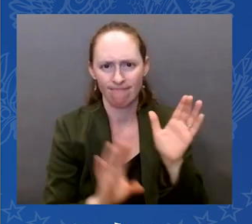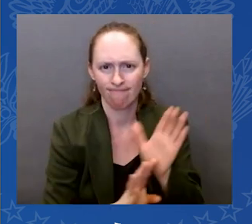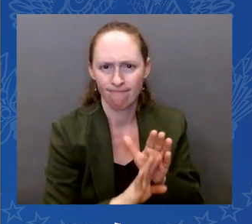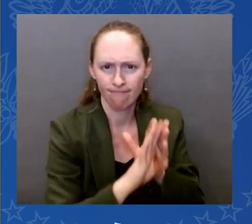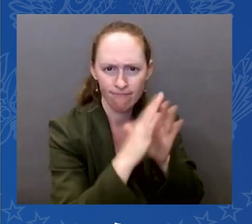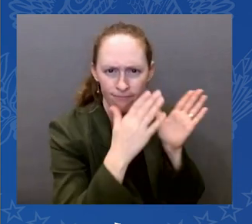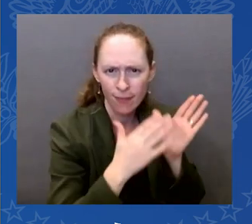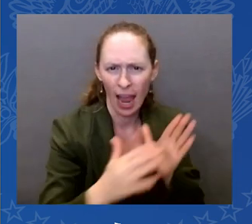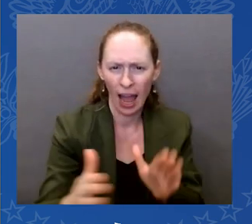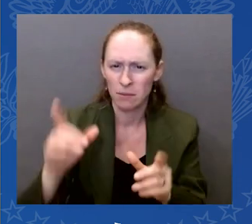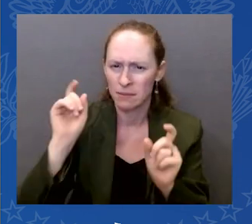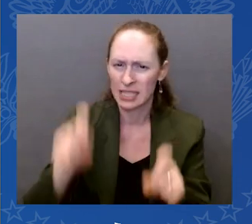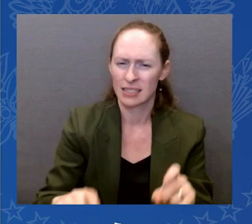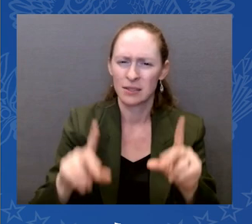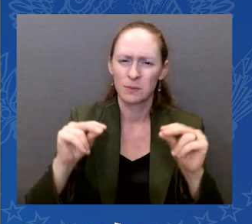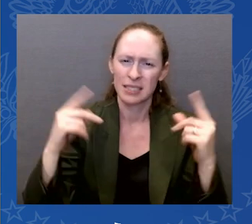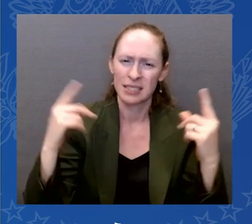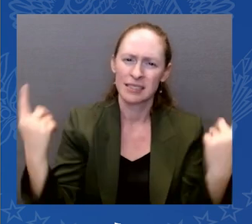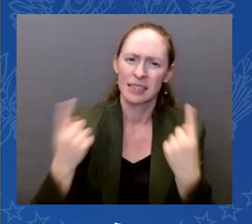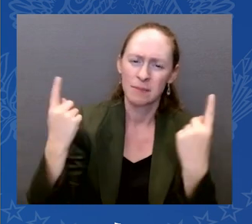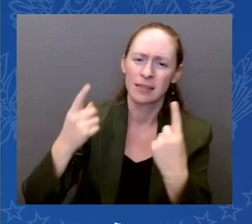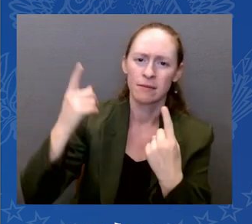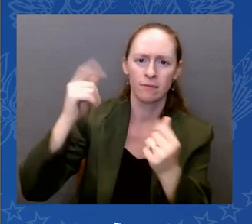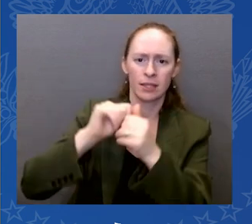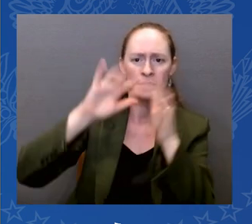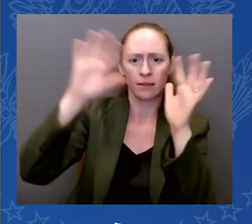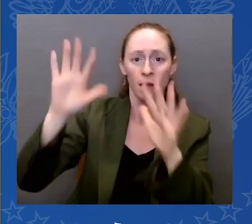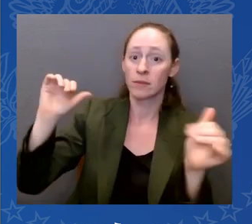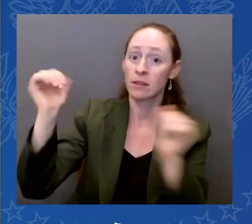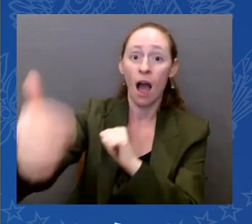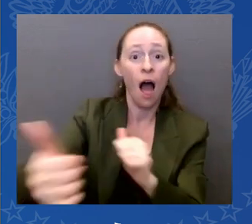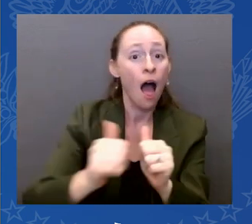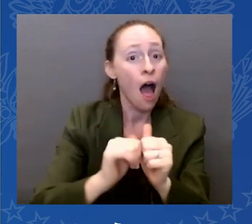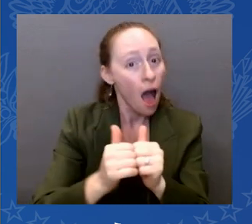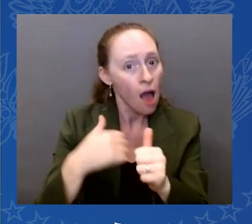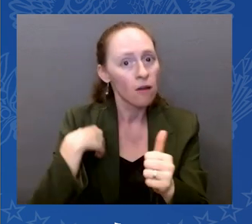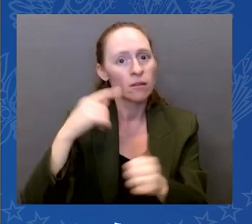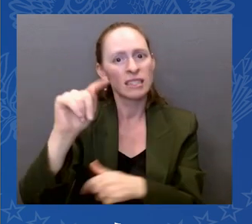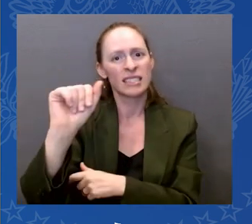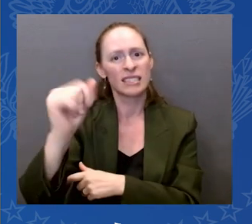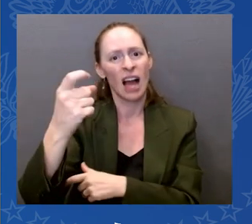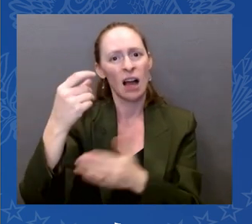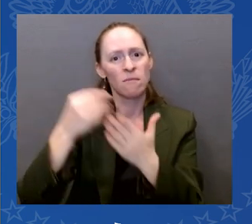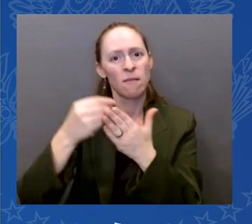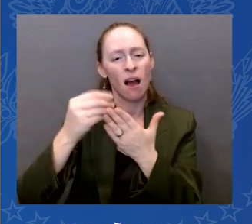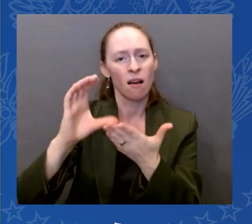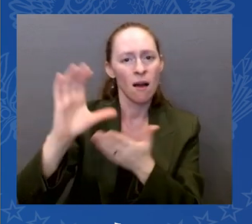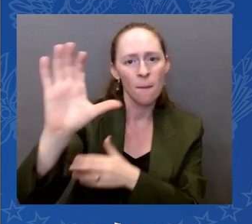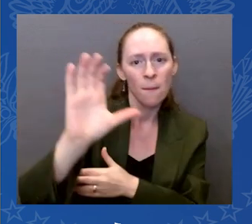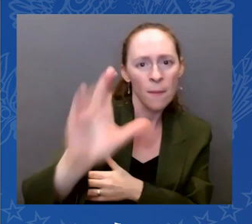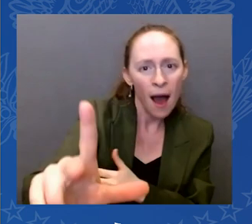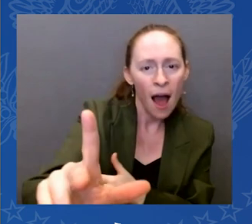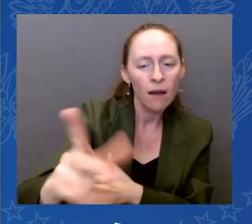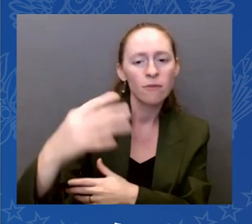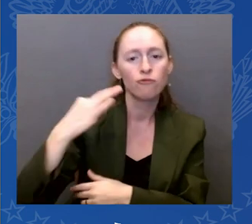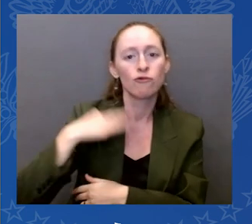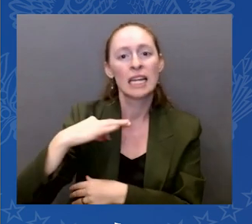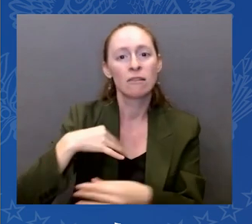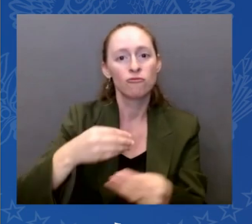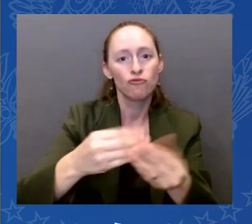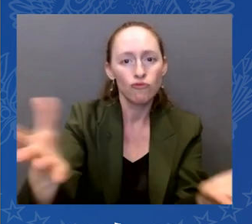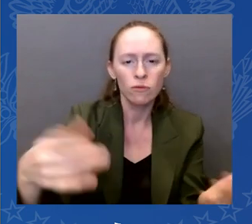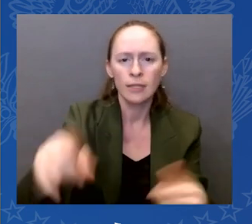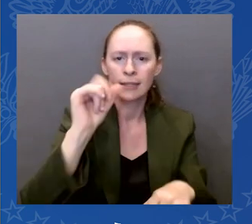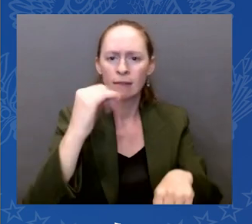in energy savings, tax credits, rebates, to buy new, efficient appliances, weatherize their homes, purchase electric vehicles, and so much more.